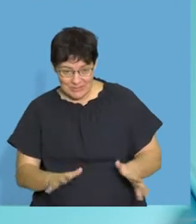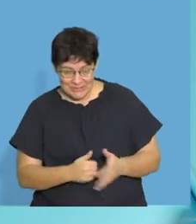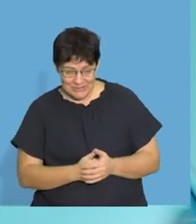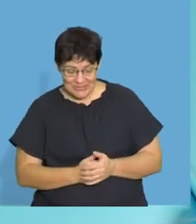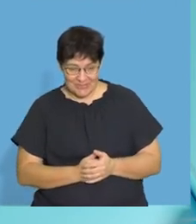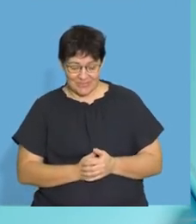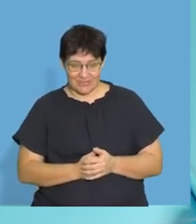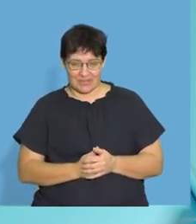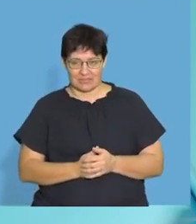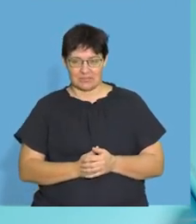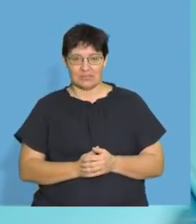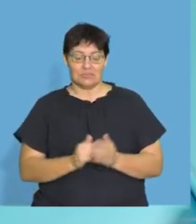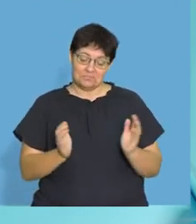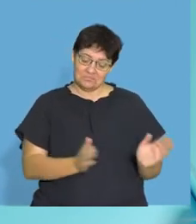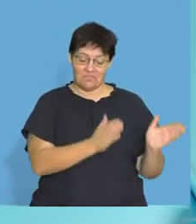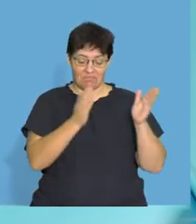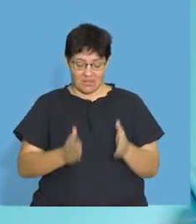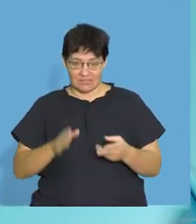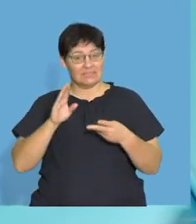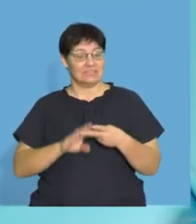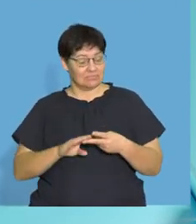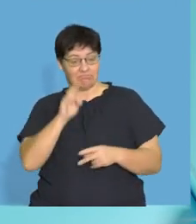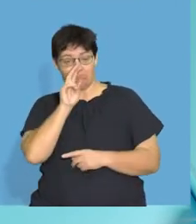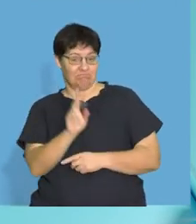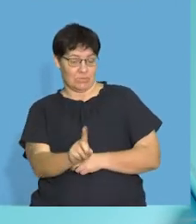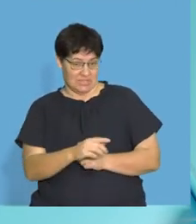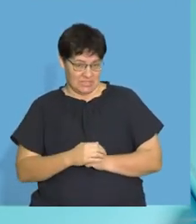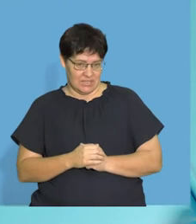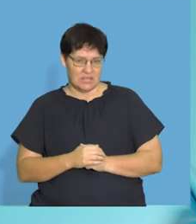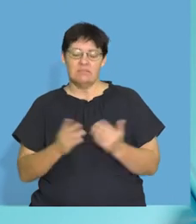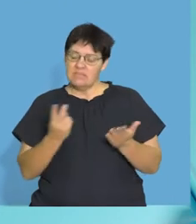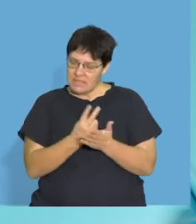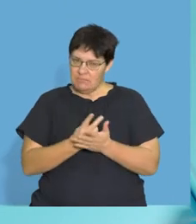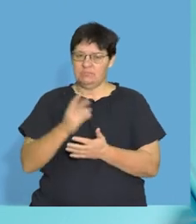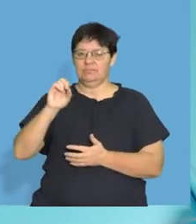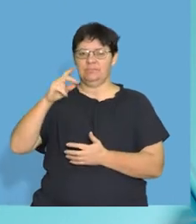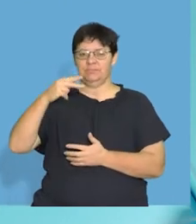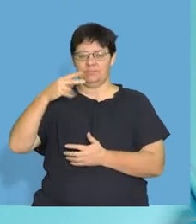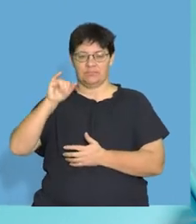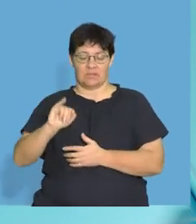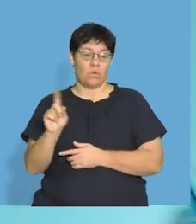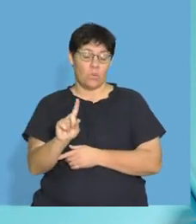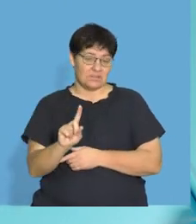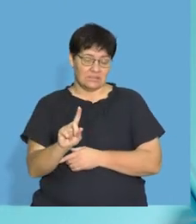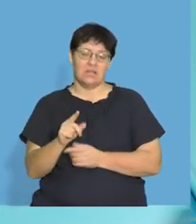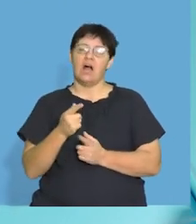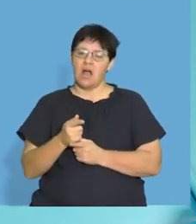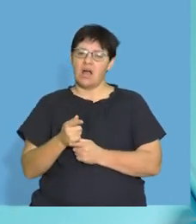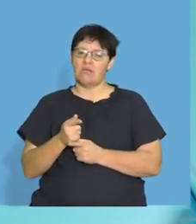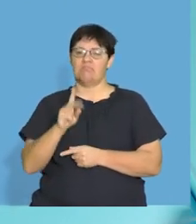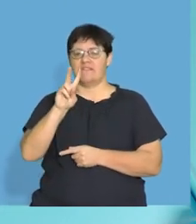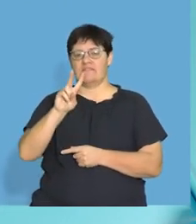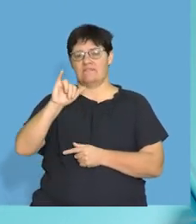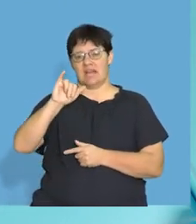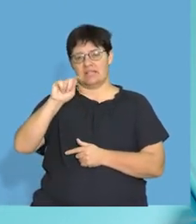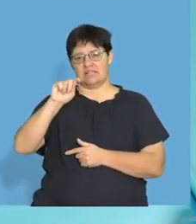Okay, guys, the next section of work that we're going to look at, they're also organic compounds and they are vitamins and they tie up with